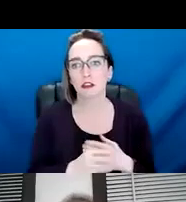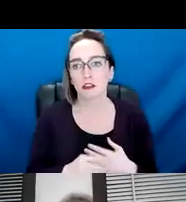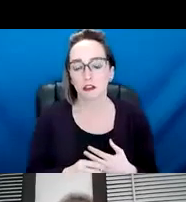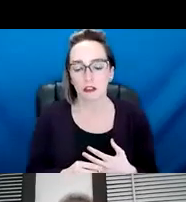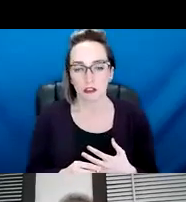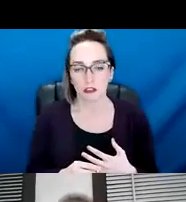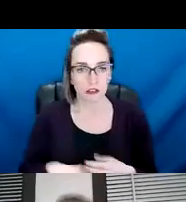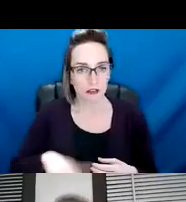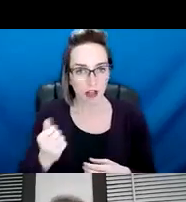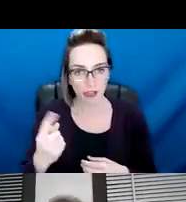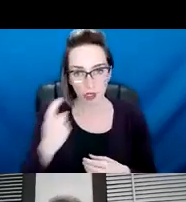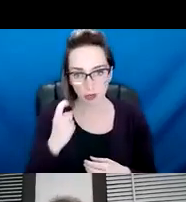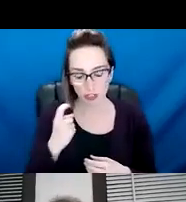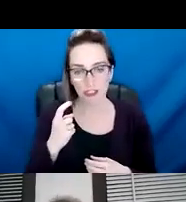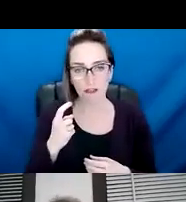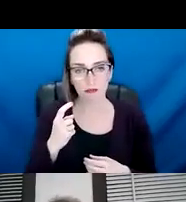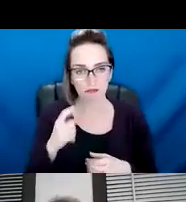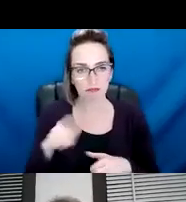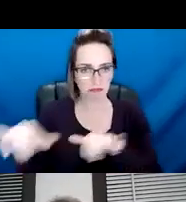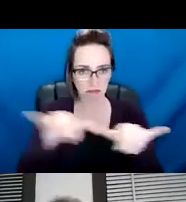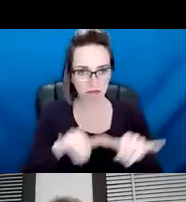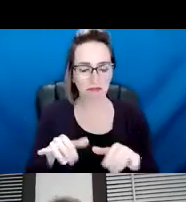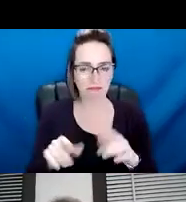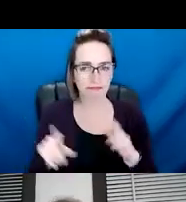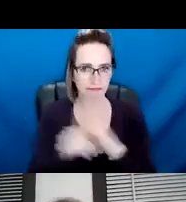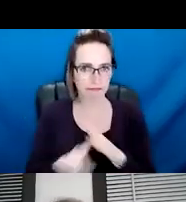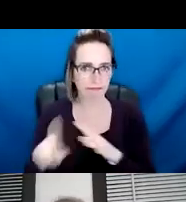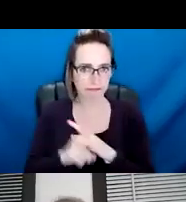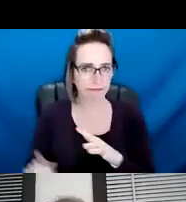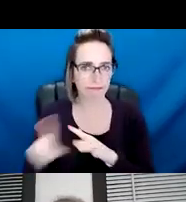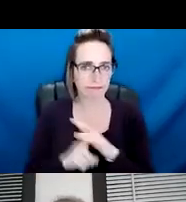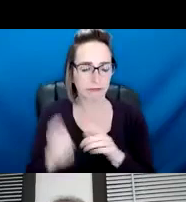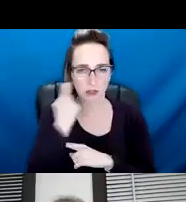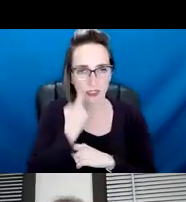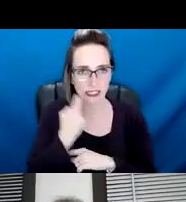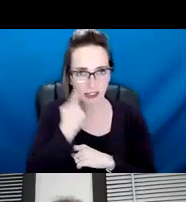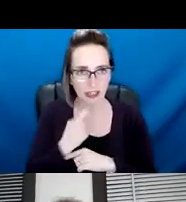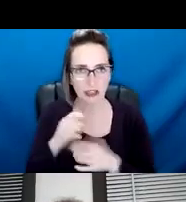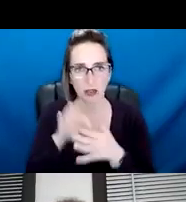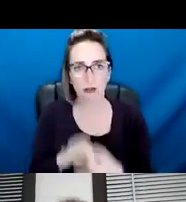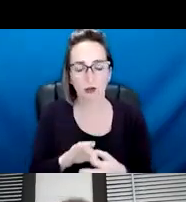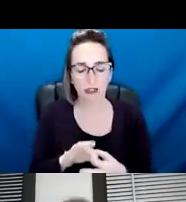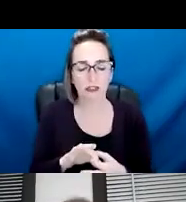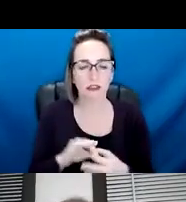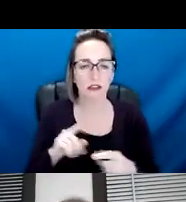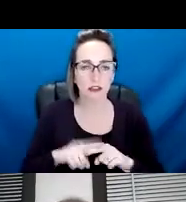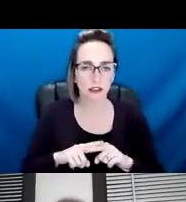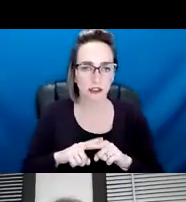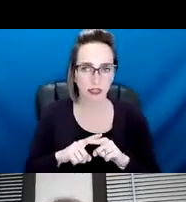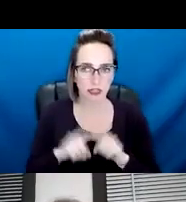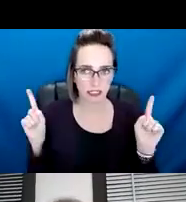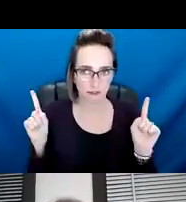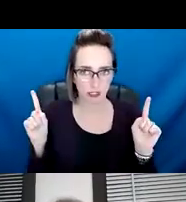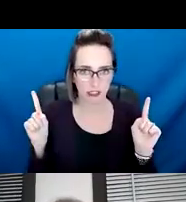I think that folks have been asking about, um, in, in recent days, um, is around the difference between, um,